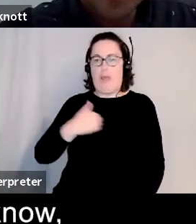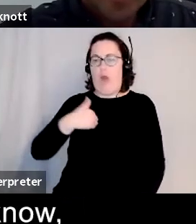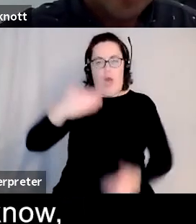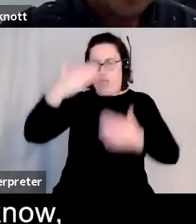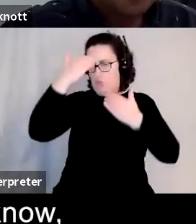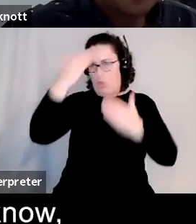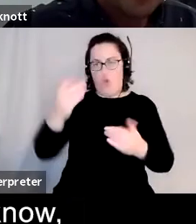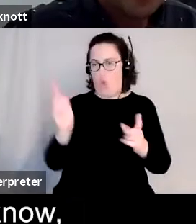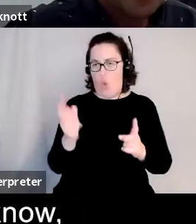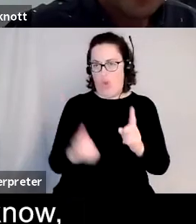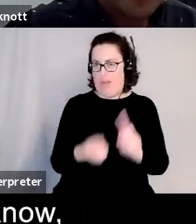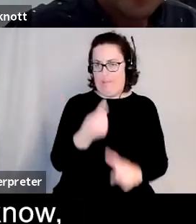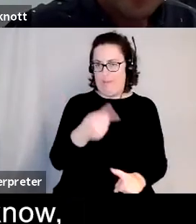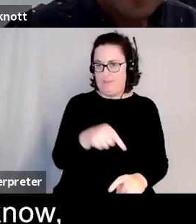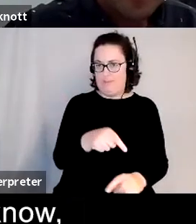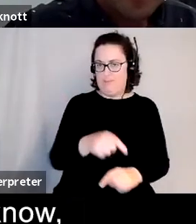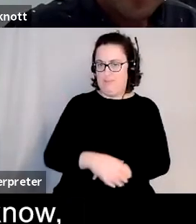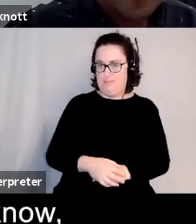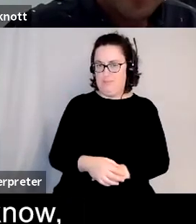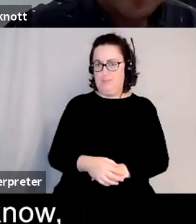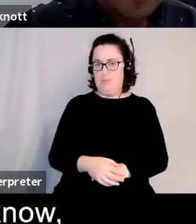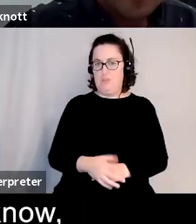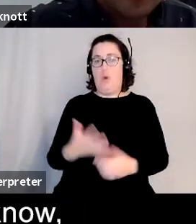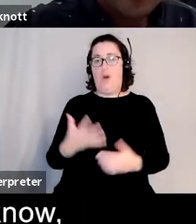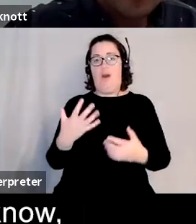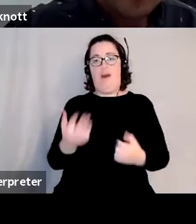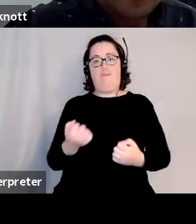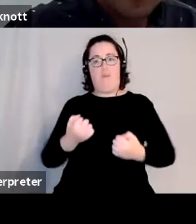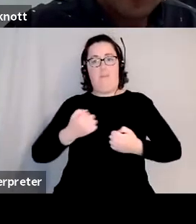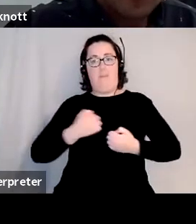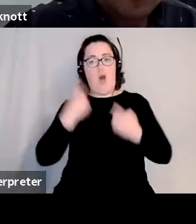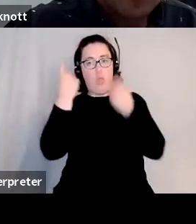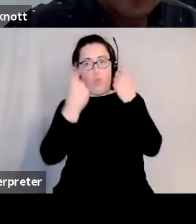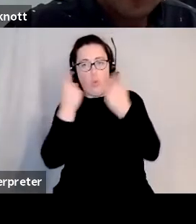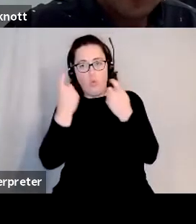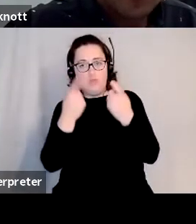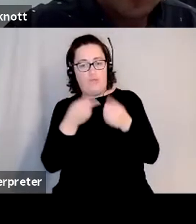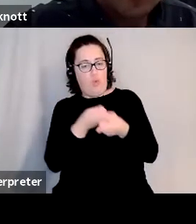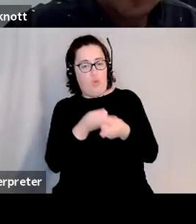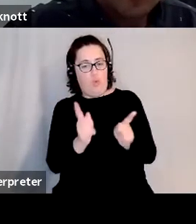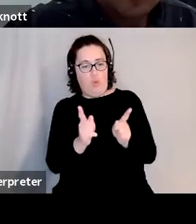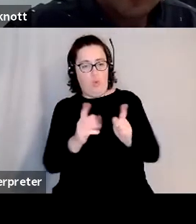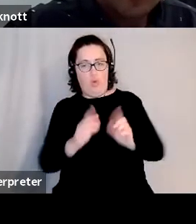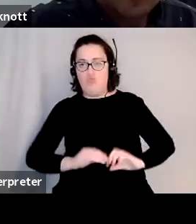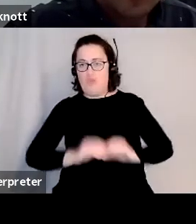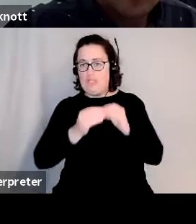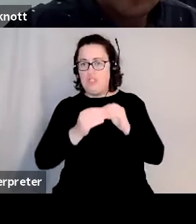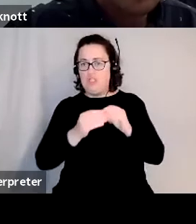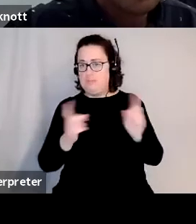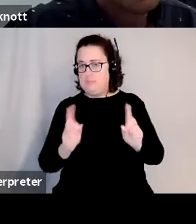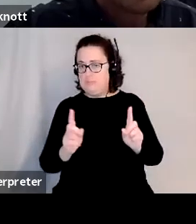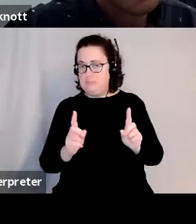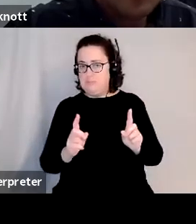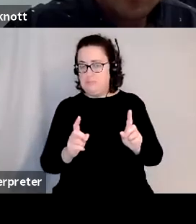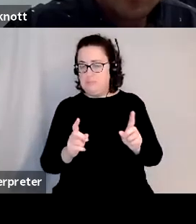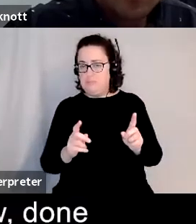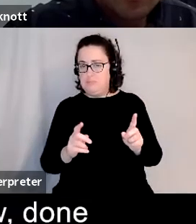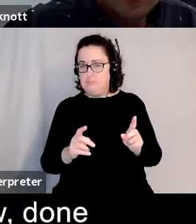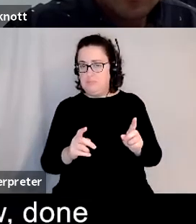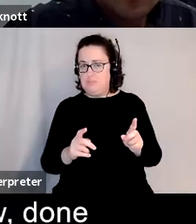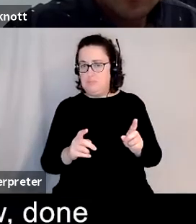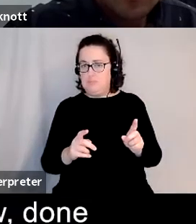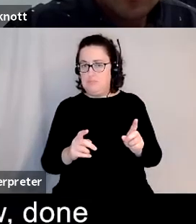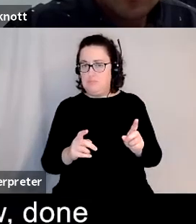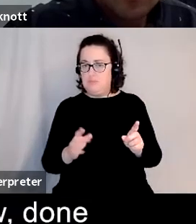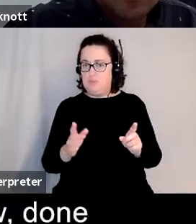ever like what you know i have my thoughts about what those kind of works mean and i suppose i i'm able to you